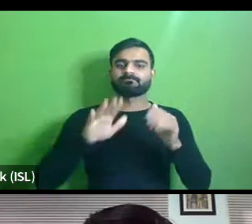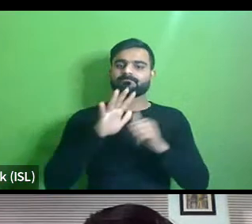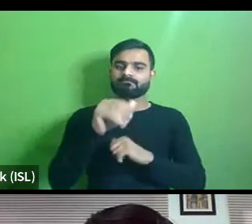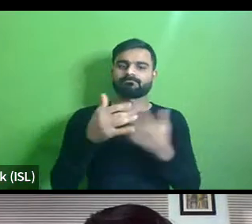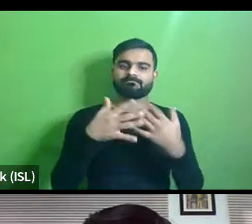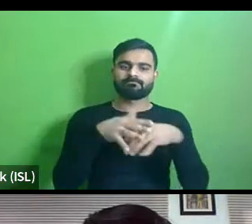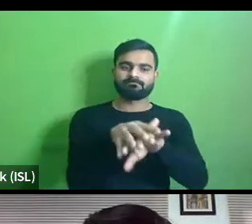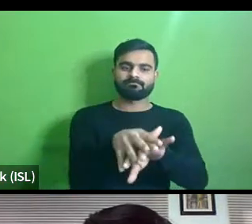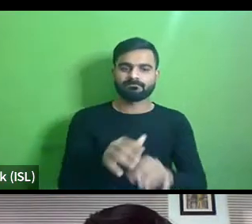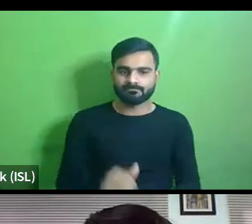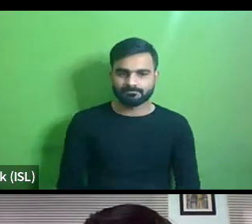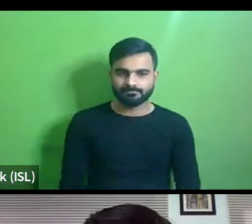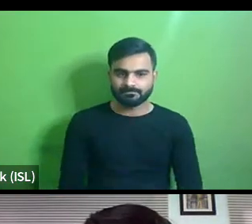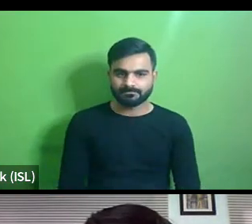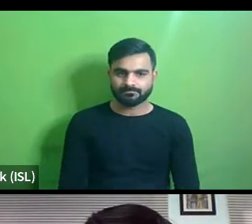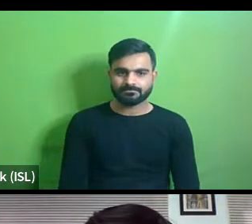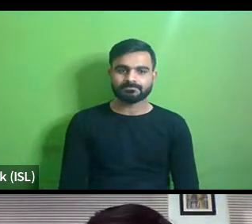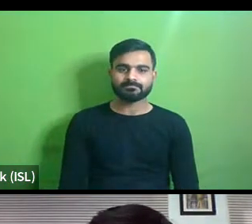accessible